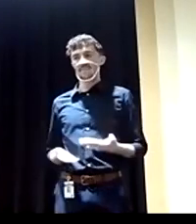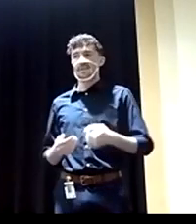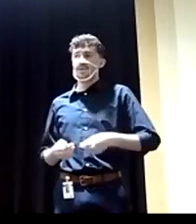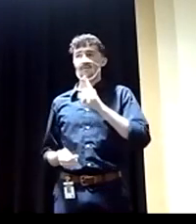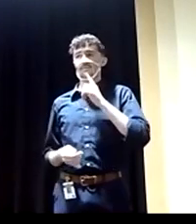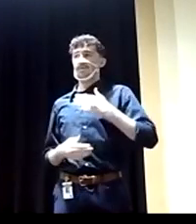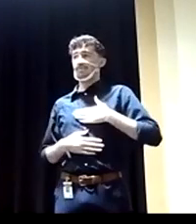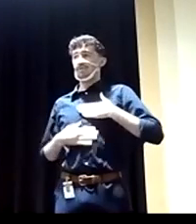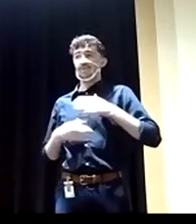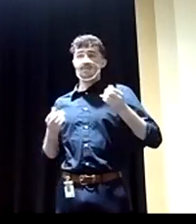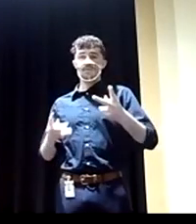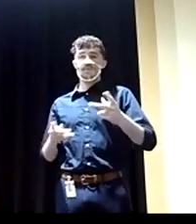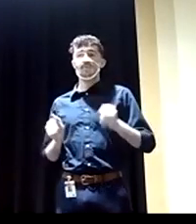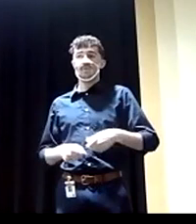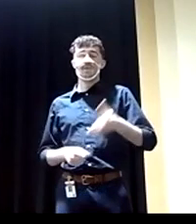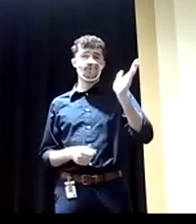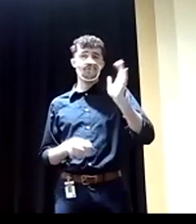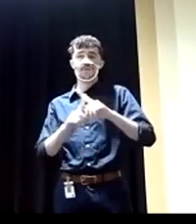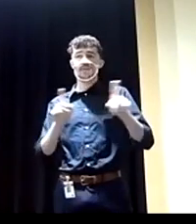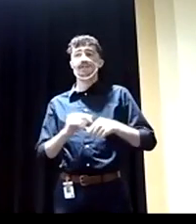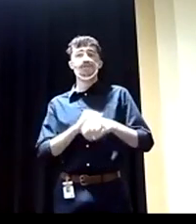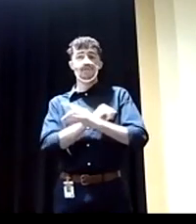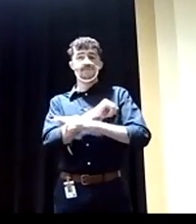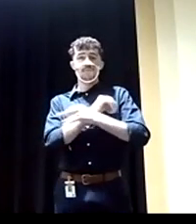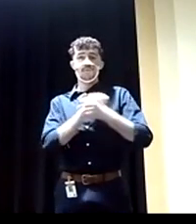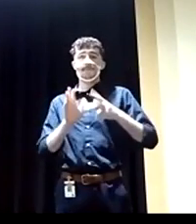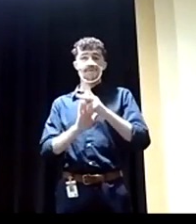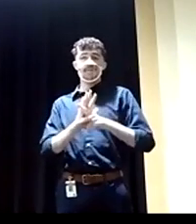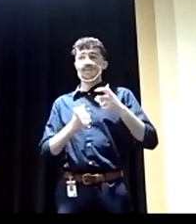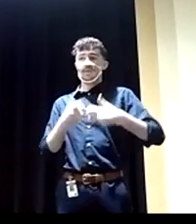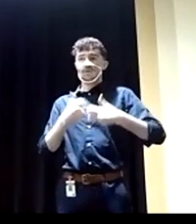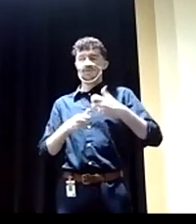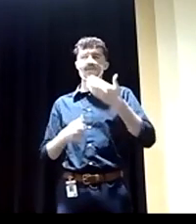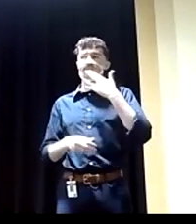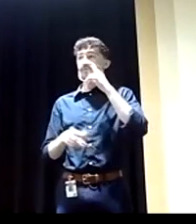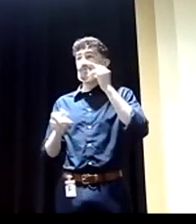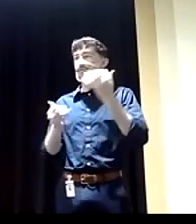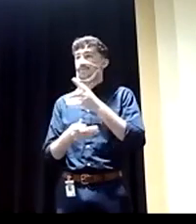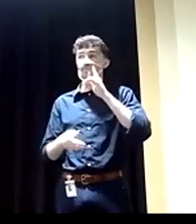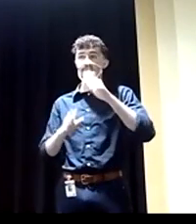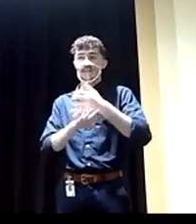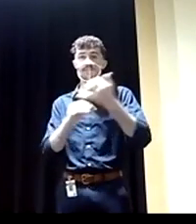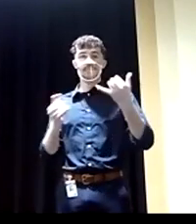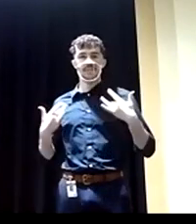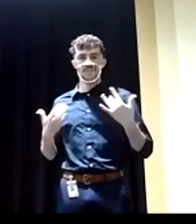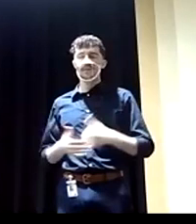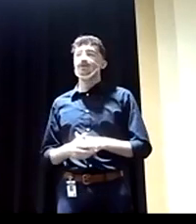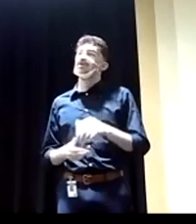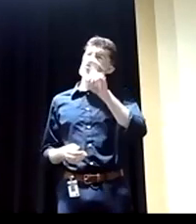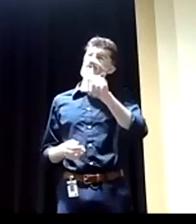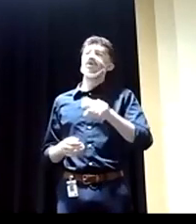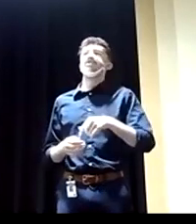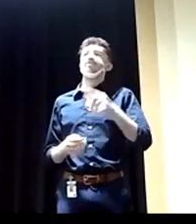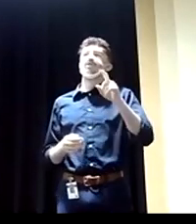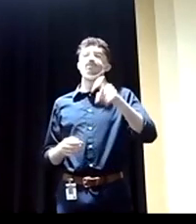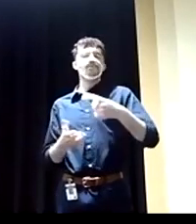to talk about these important foreign policy issues. And I want to thank everybody for organizing that. You know, the question was, we're